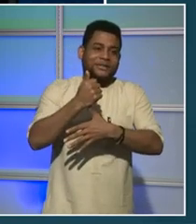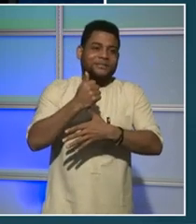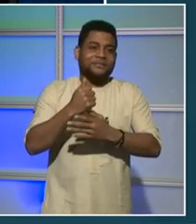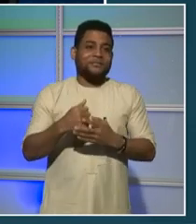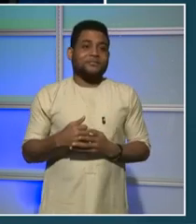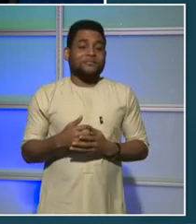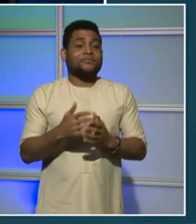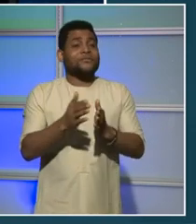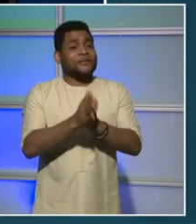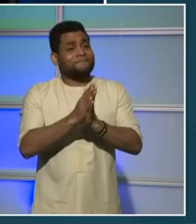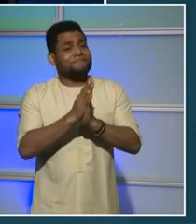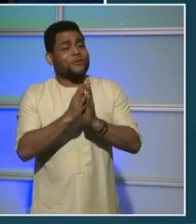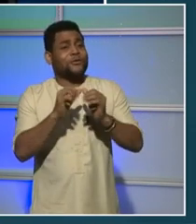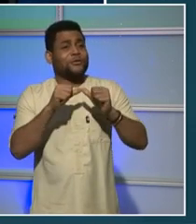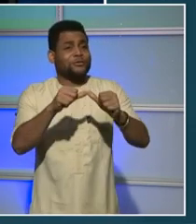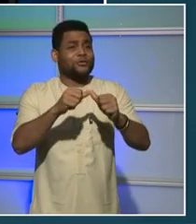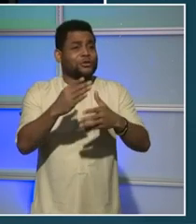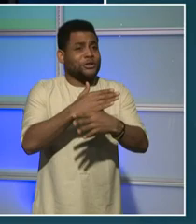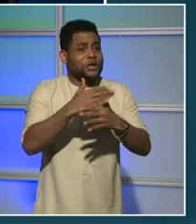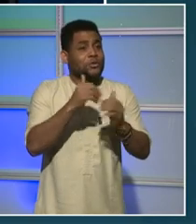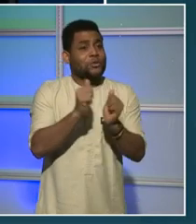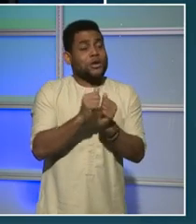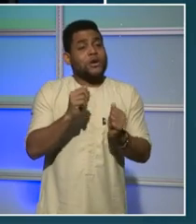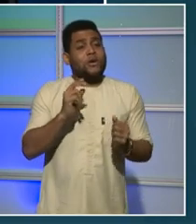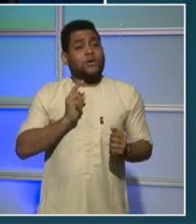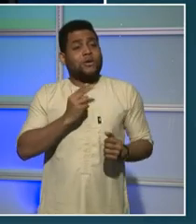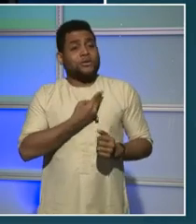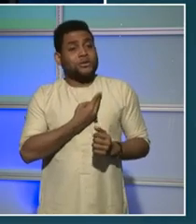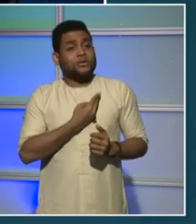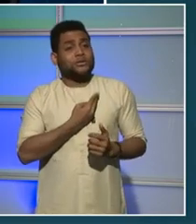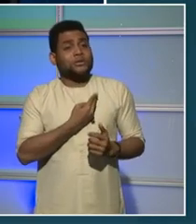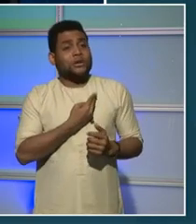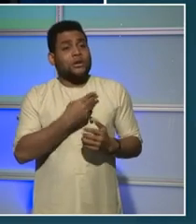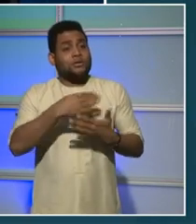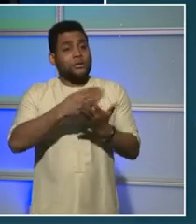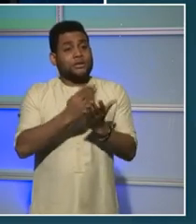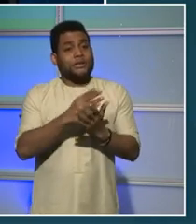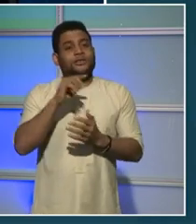at budget.dc.gov. Thank you and have a great evening, Washington, D.C.